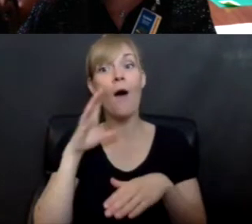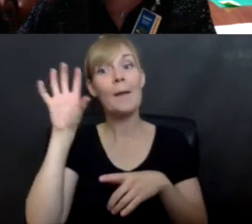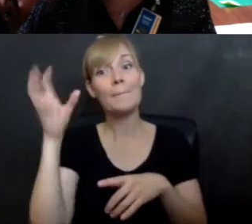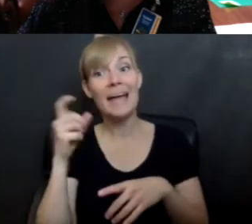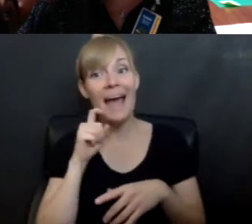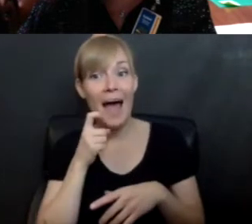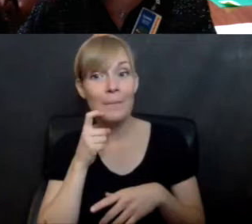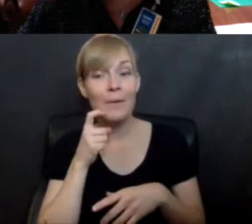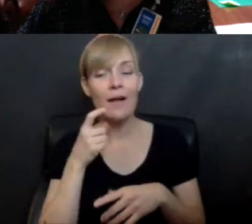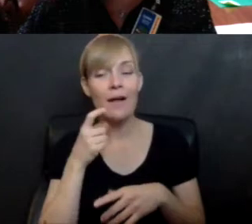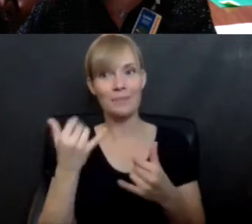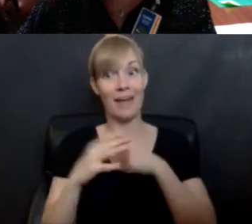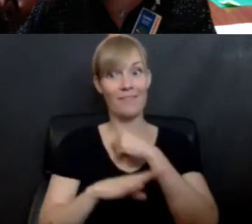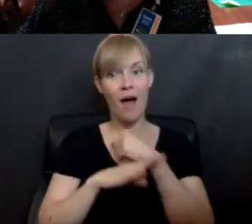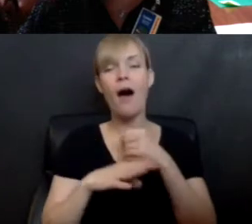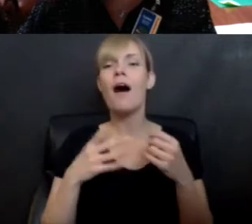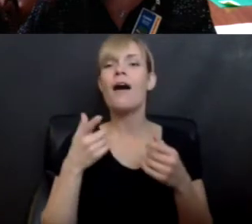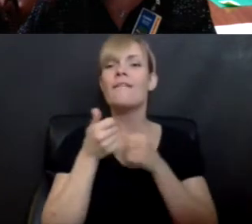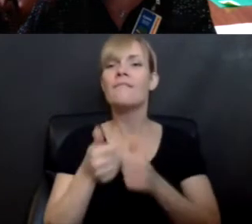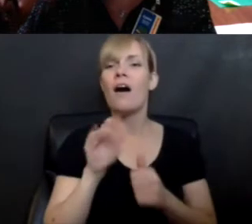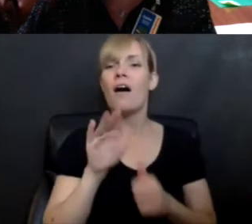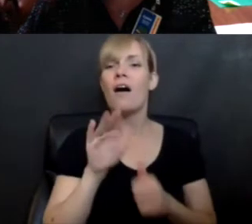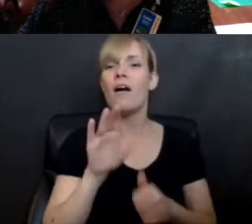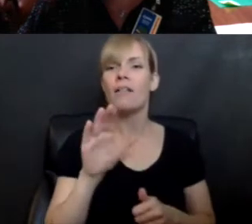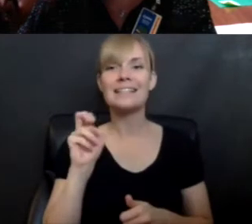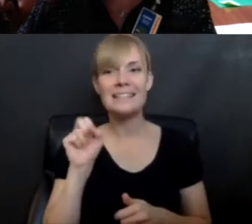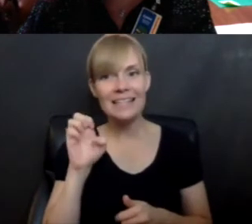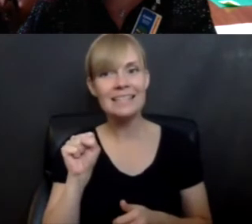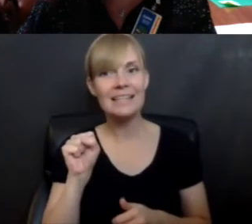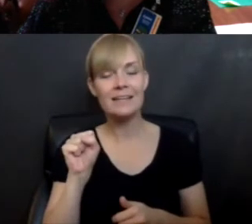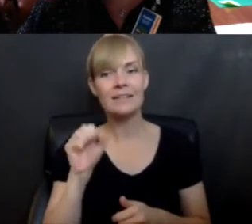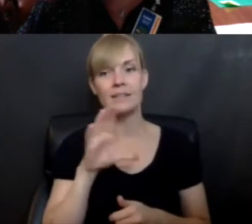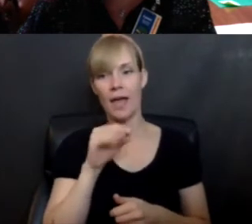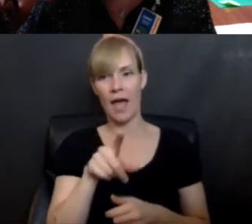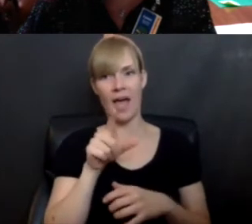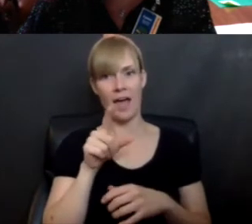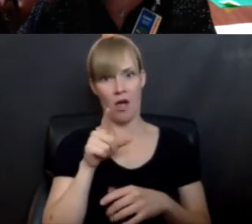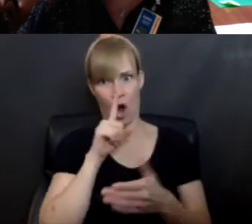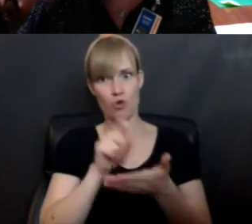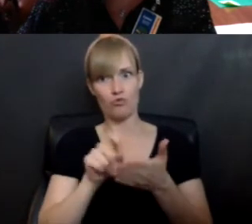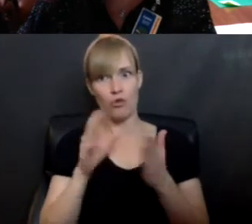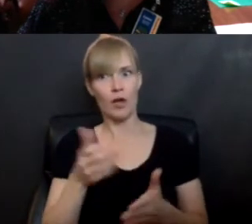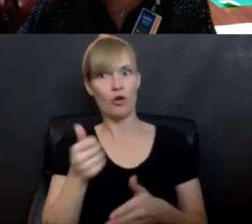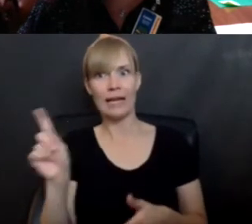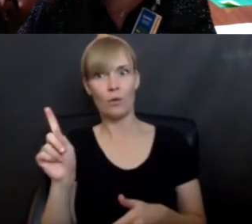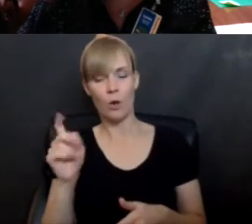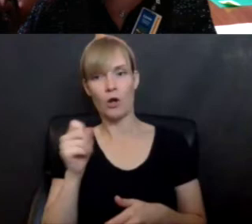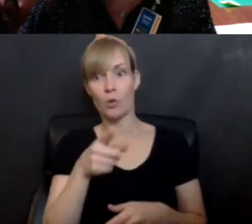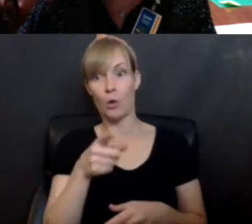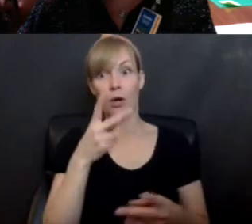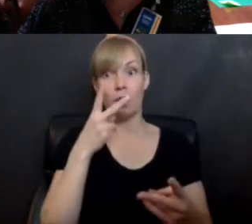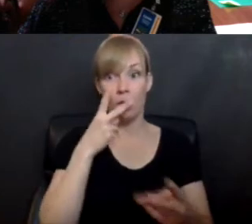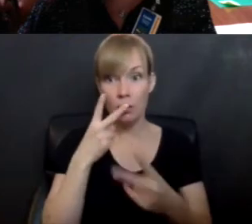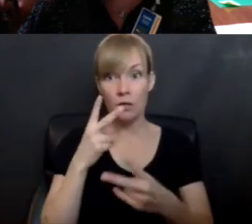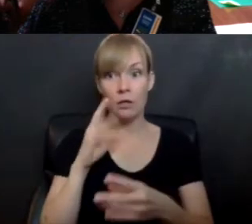of senses going on. And like I said, you're a writer anywhere. Right? So you are experiencing all these different things, even if you're not